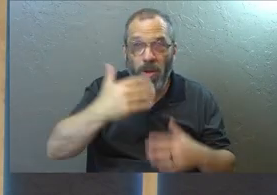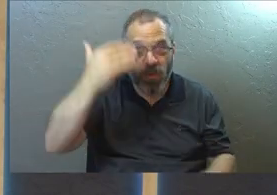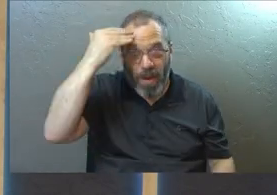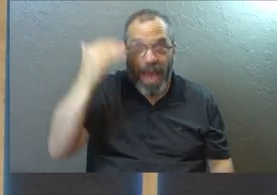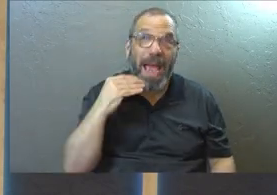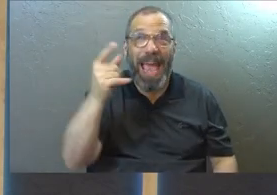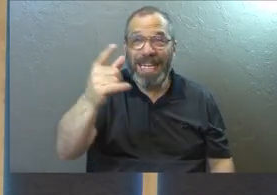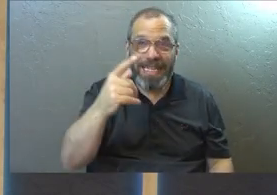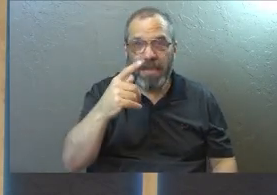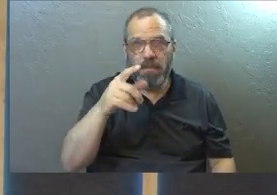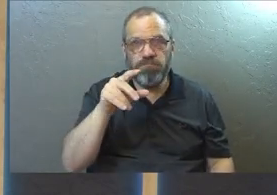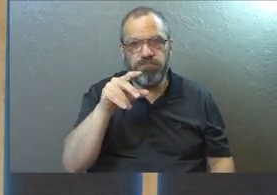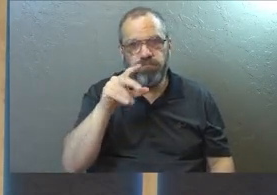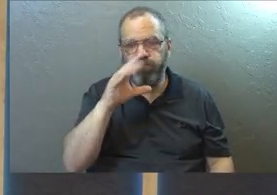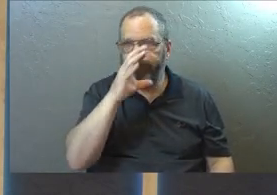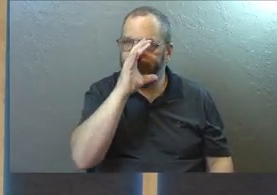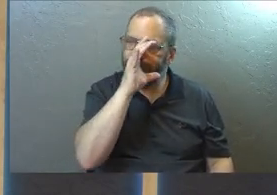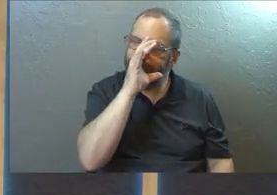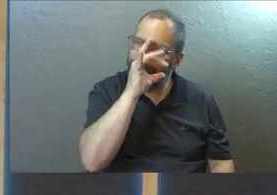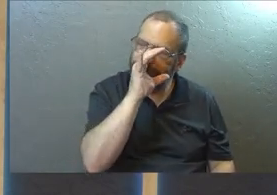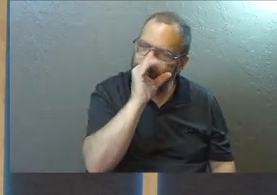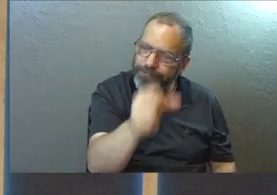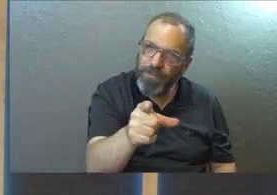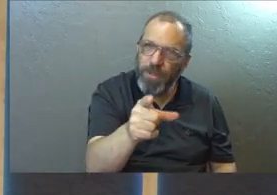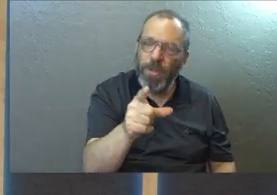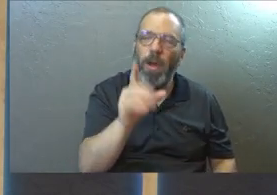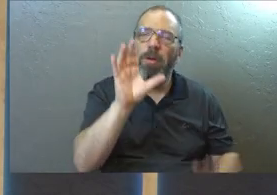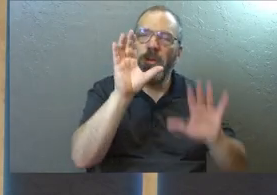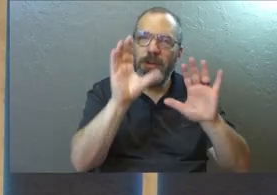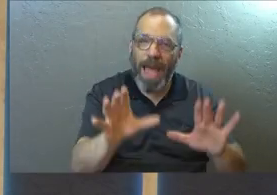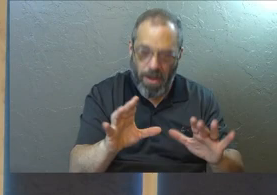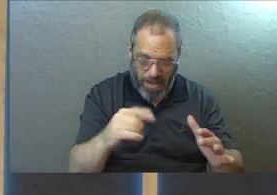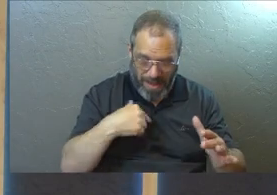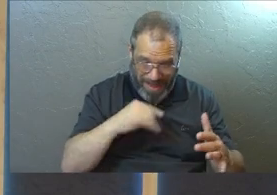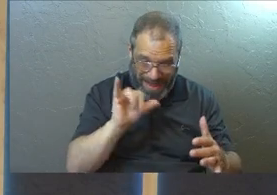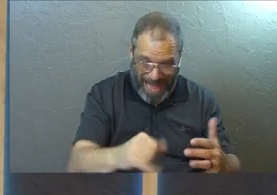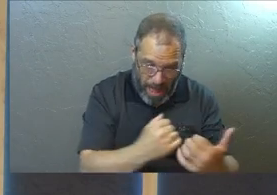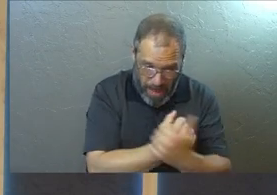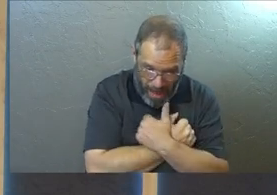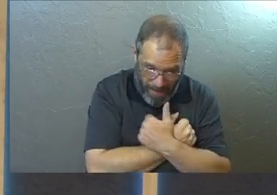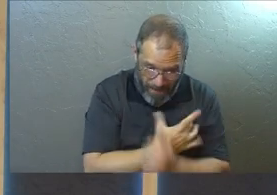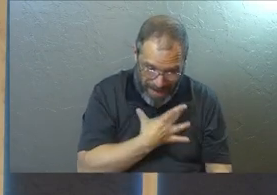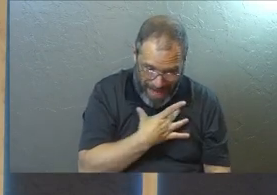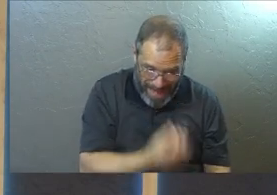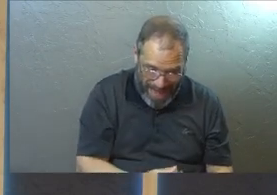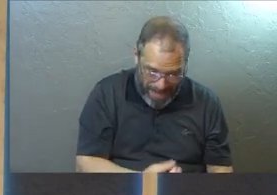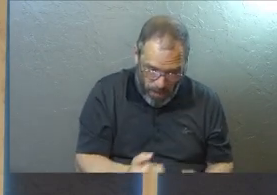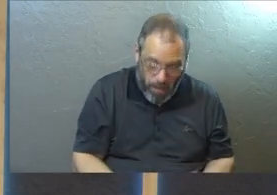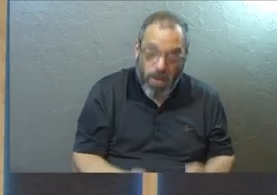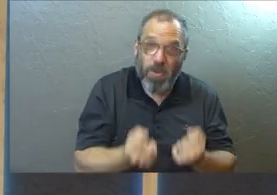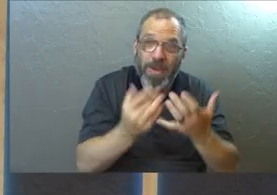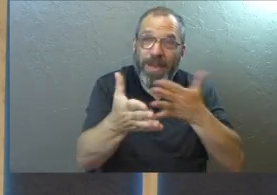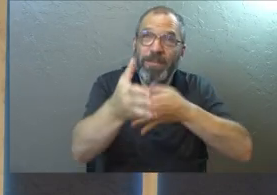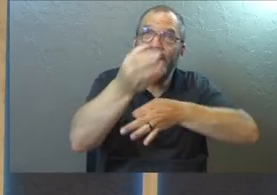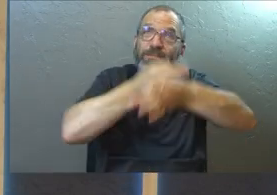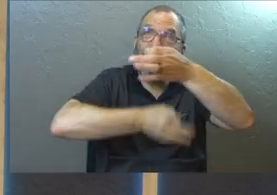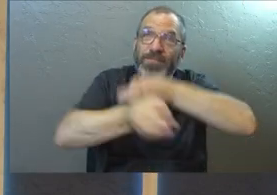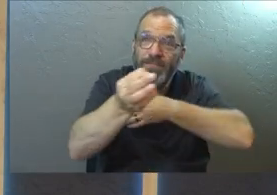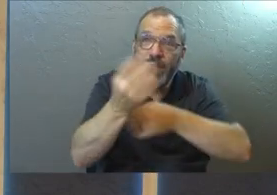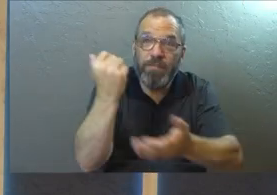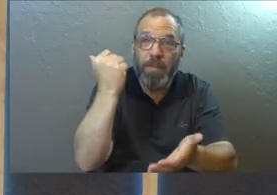even with you. And so we want to return that love and that like and that passion. Amen?